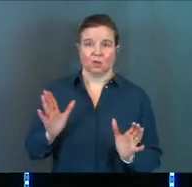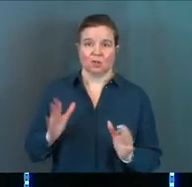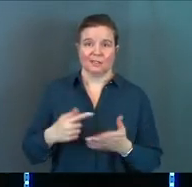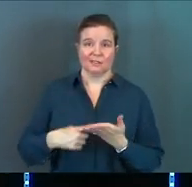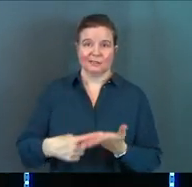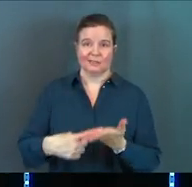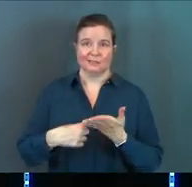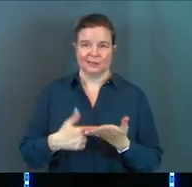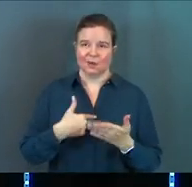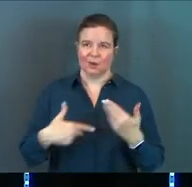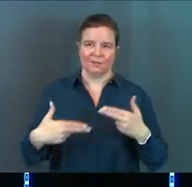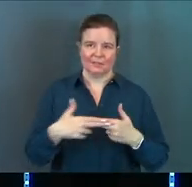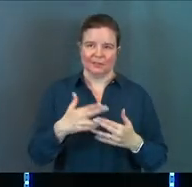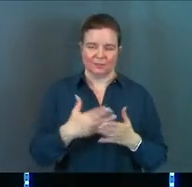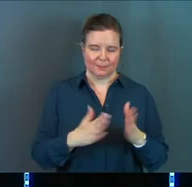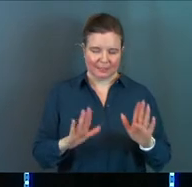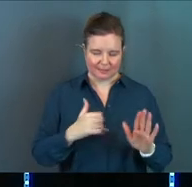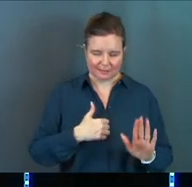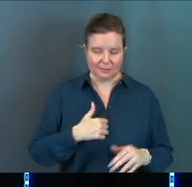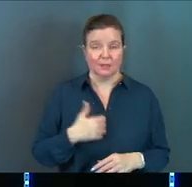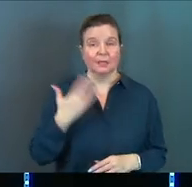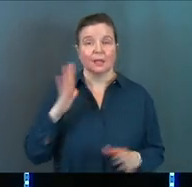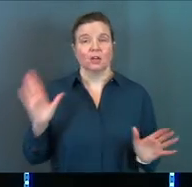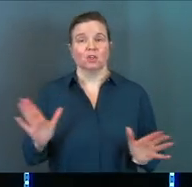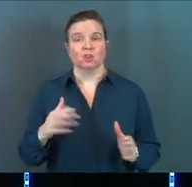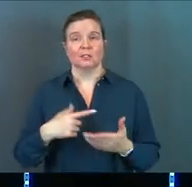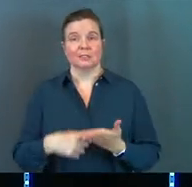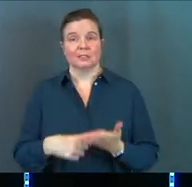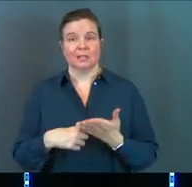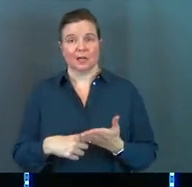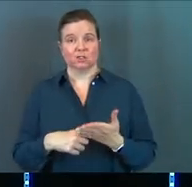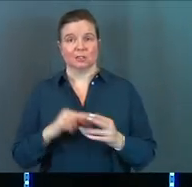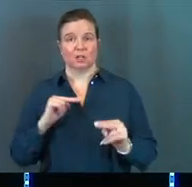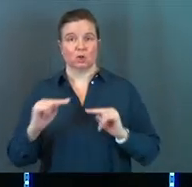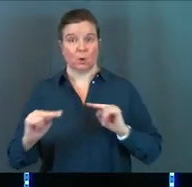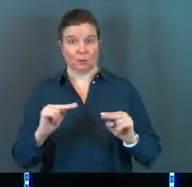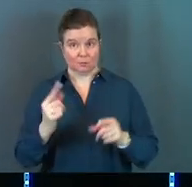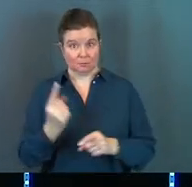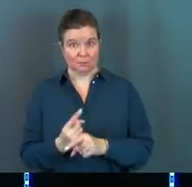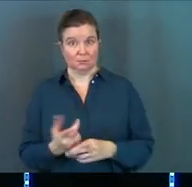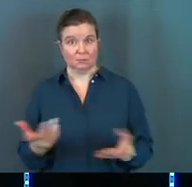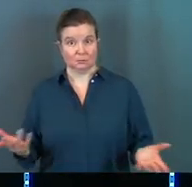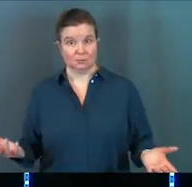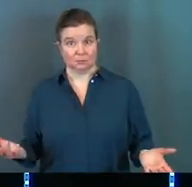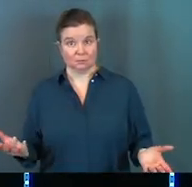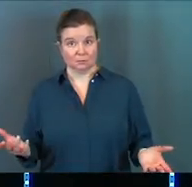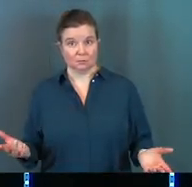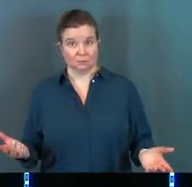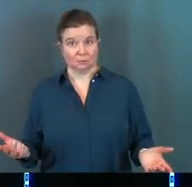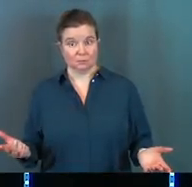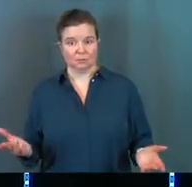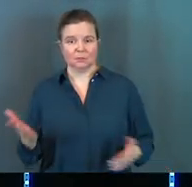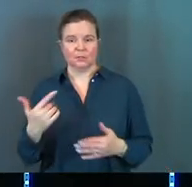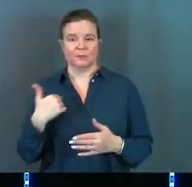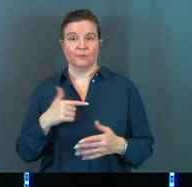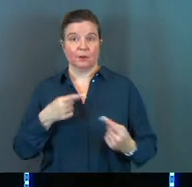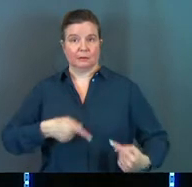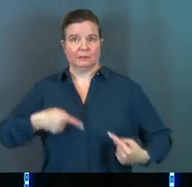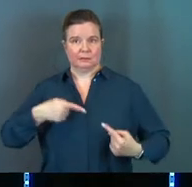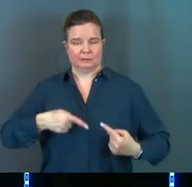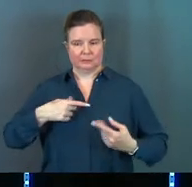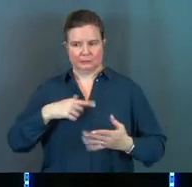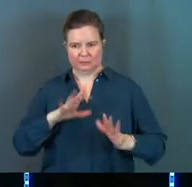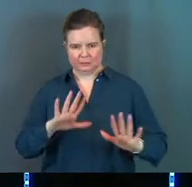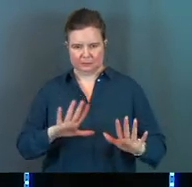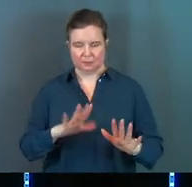discussion. I don't have a slide for some of this. God encourages discussion and negotiation, does He not? And some of us are struggling with